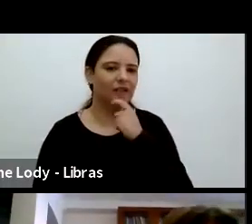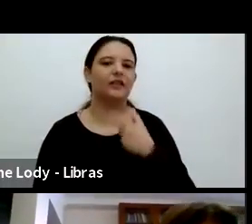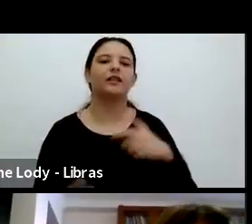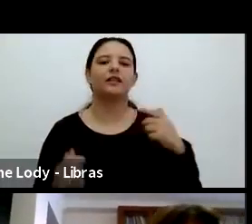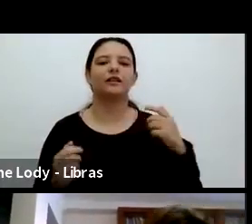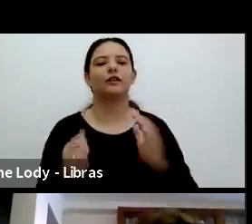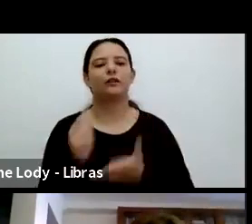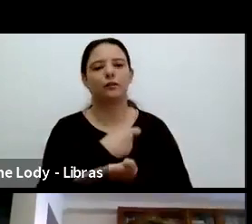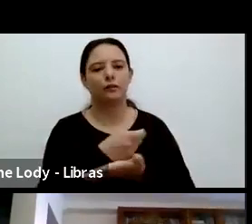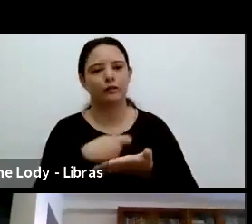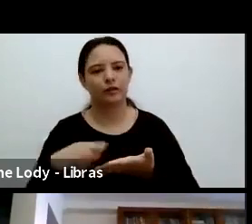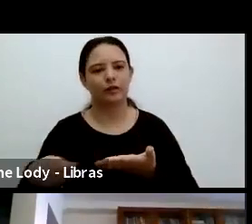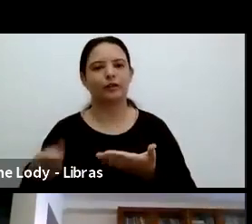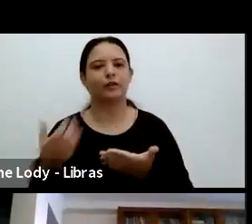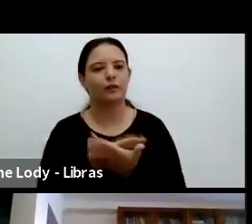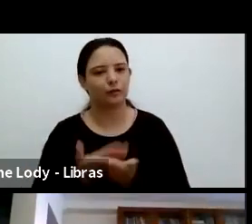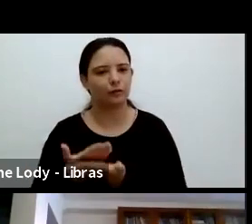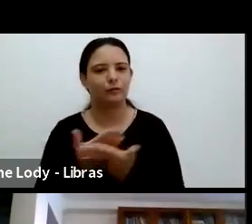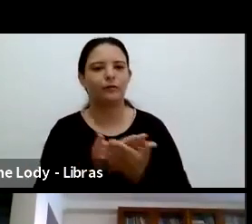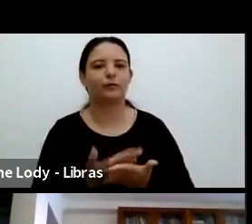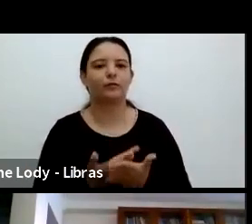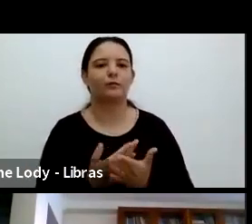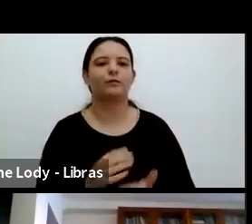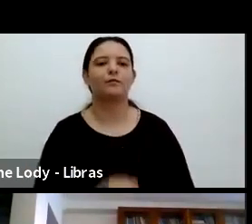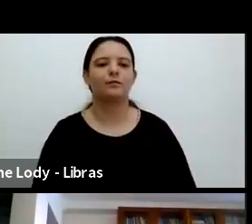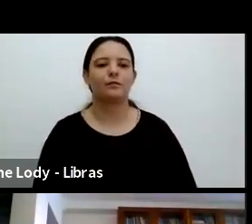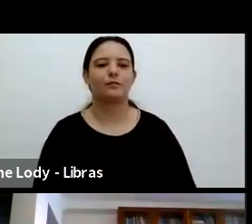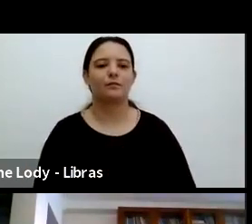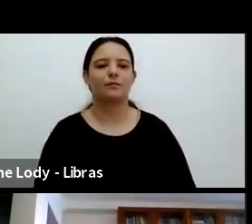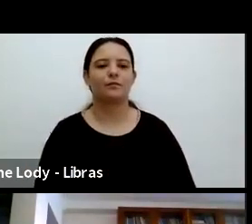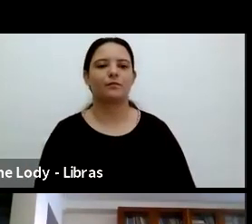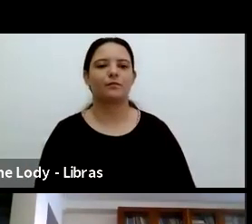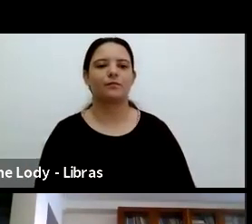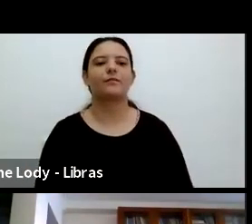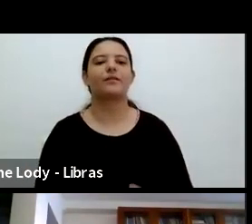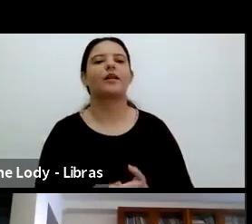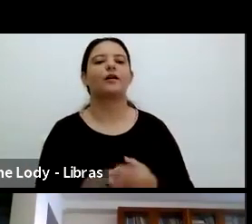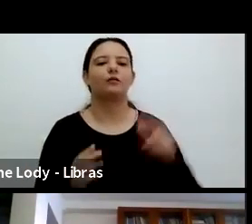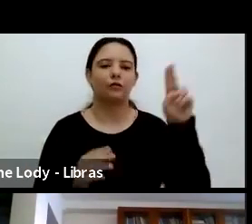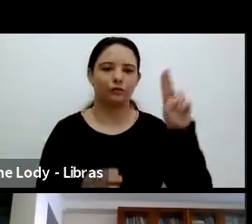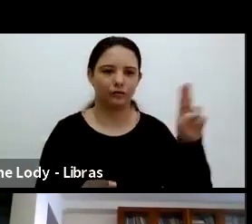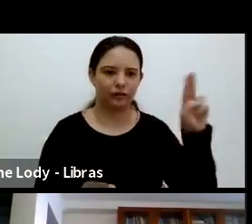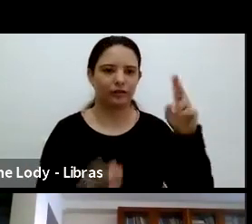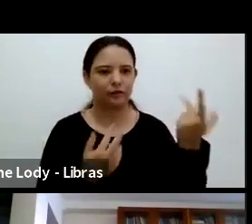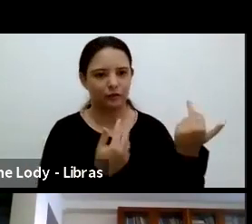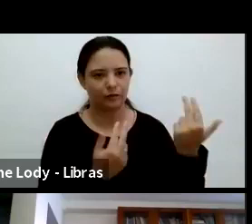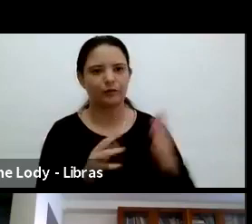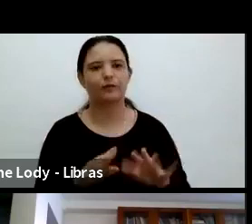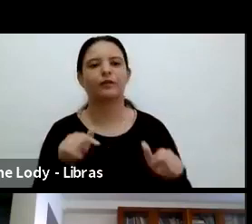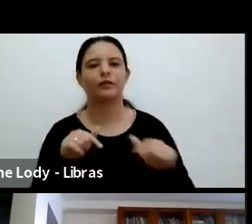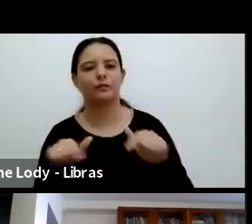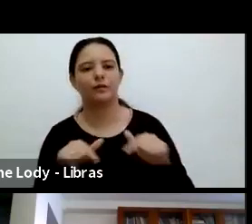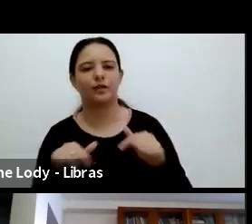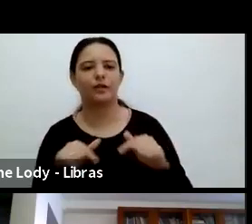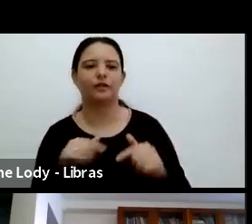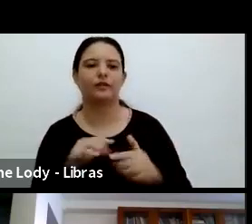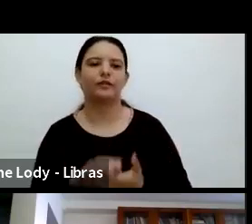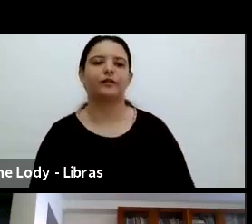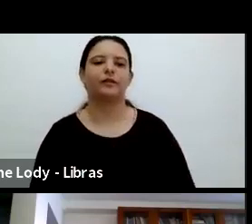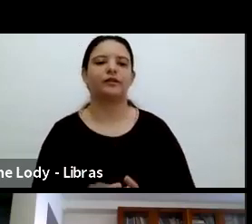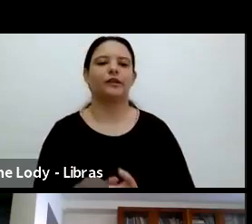in the College of Liberal Arts and Sciences at the same university. He works with cultural historical activity theory,